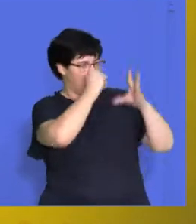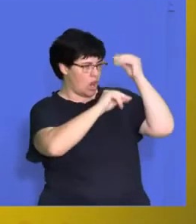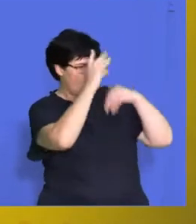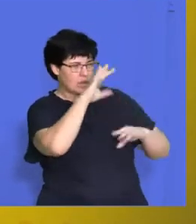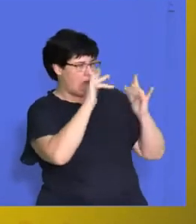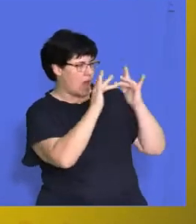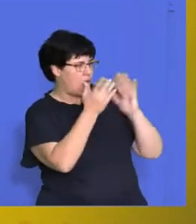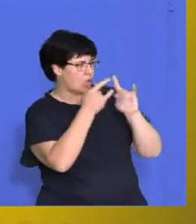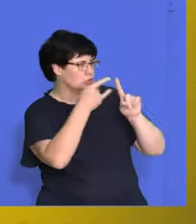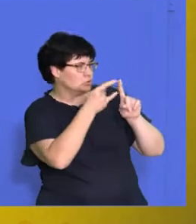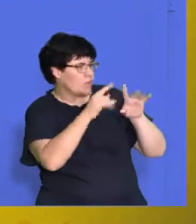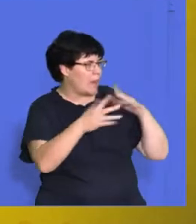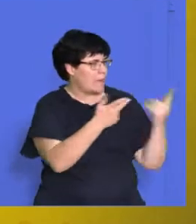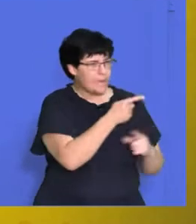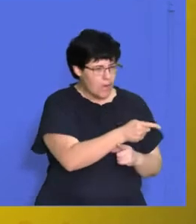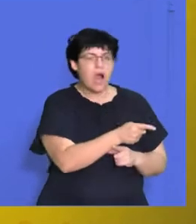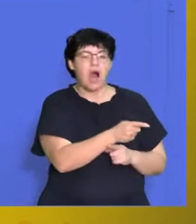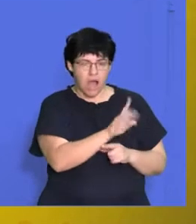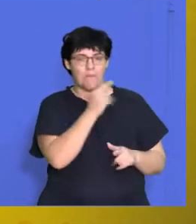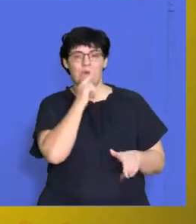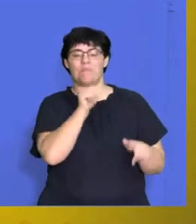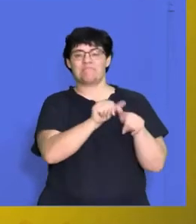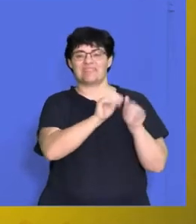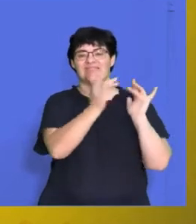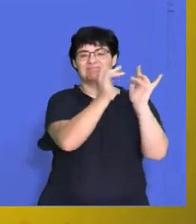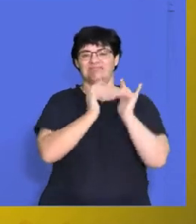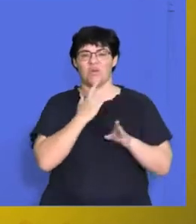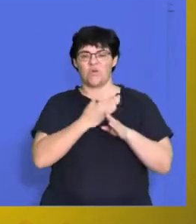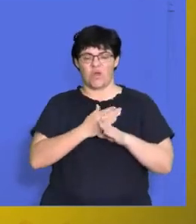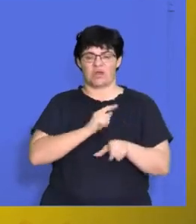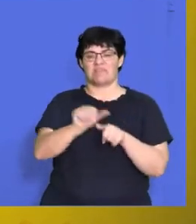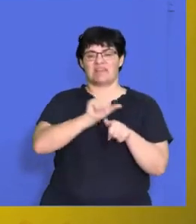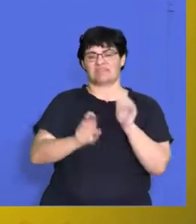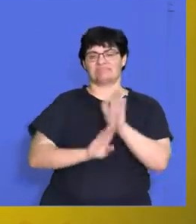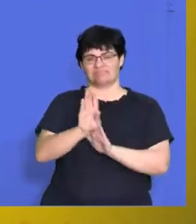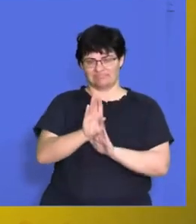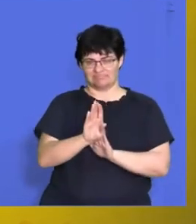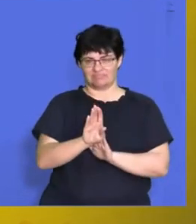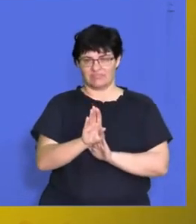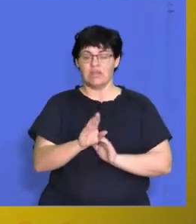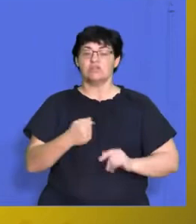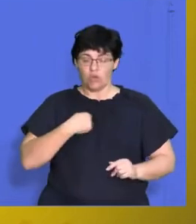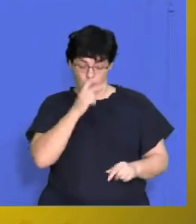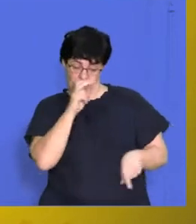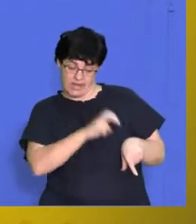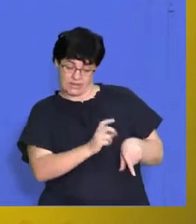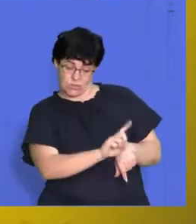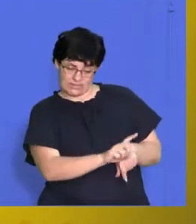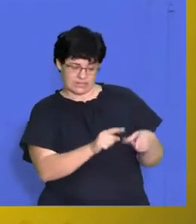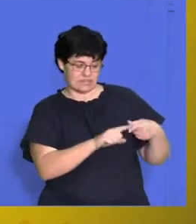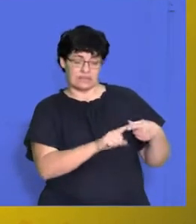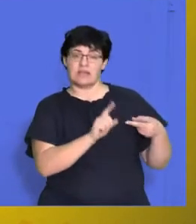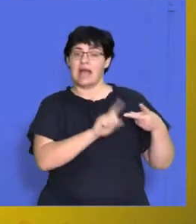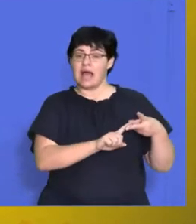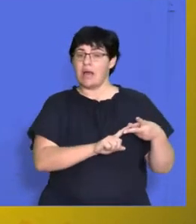on Skills Development that's going to make them more efficient in the workplace. we're going see, right, what do we need? How can